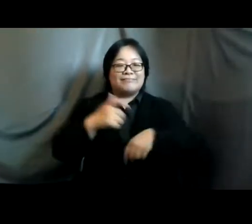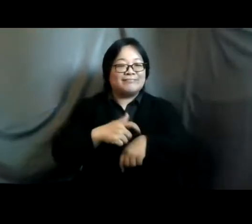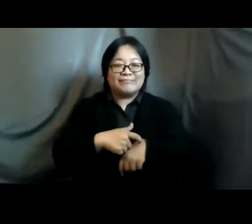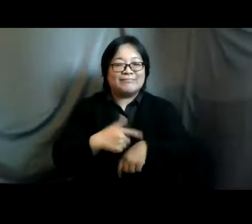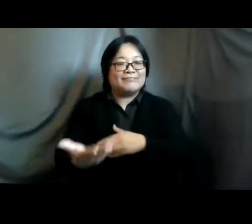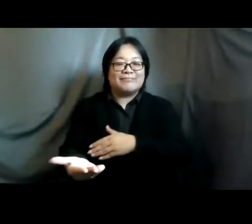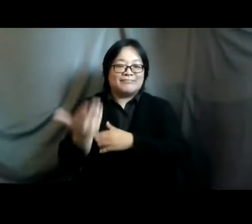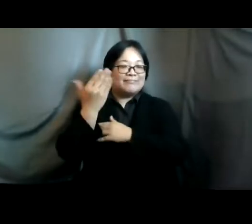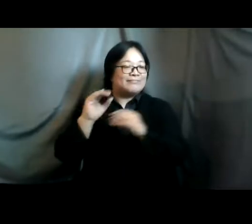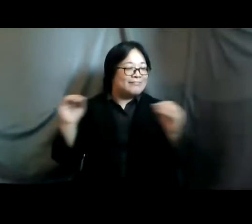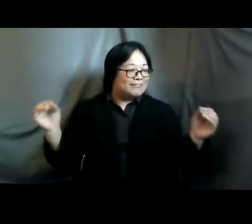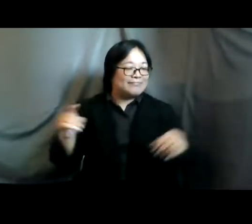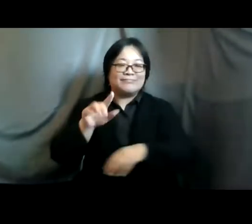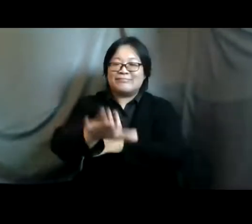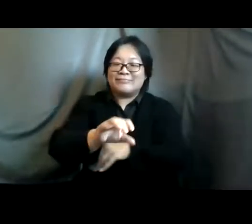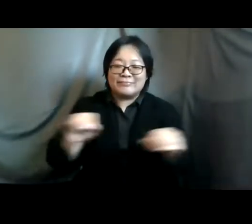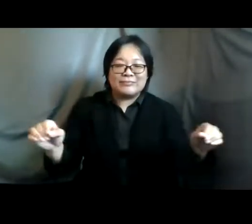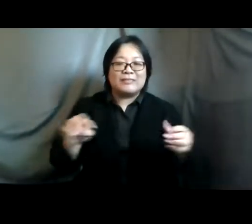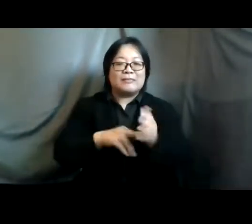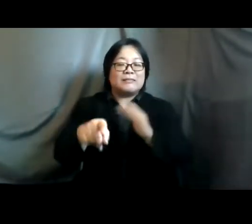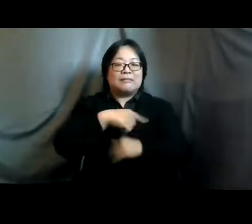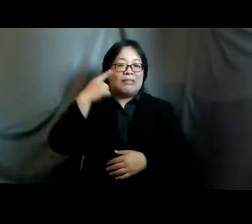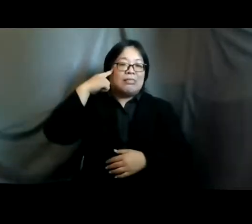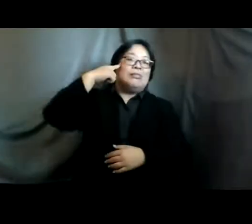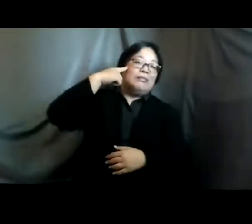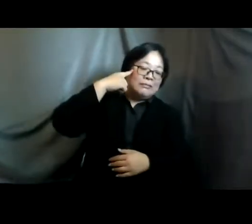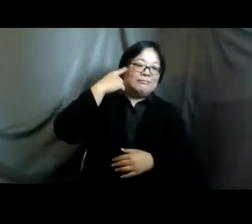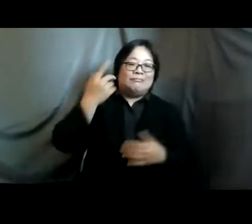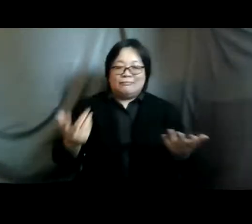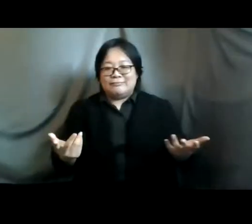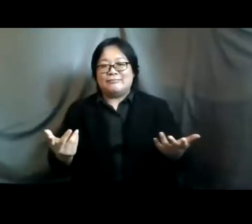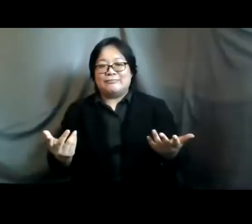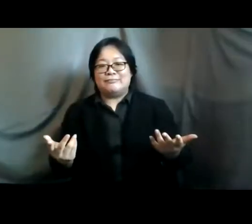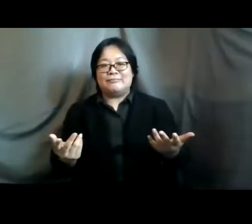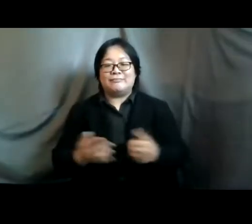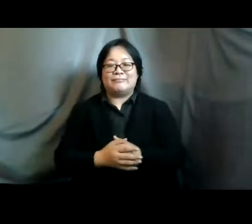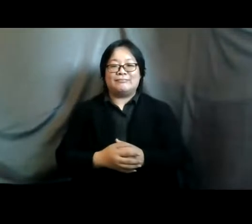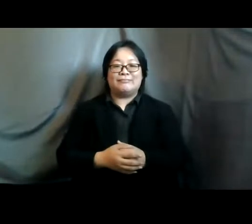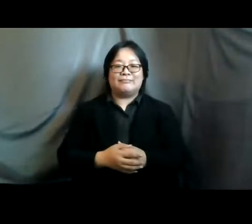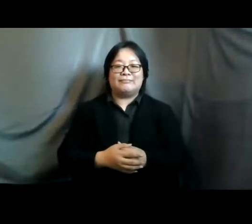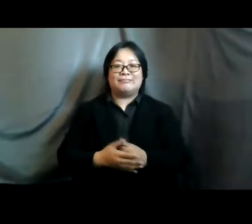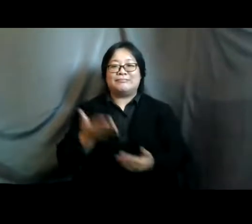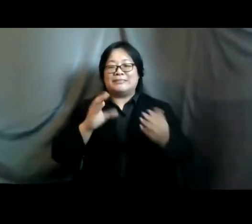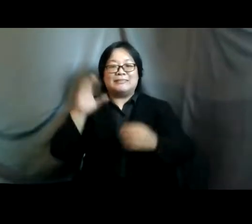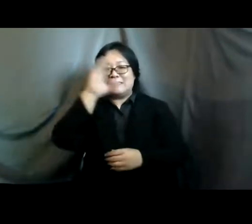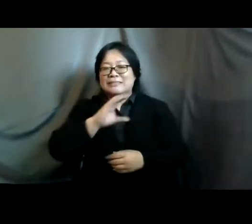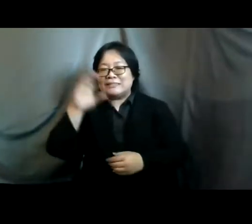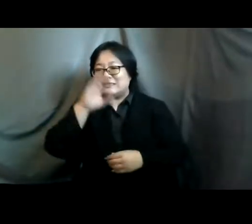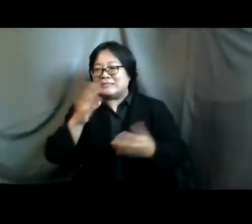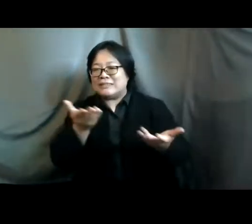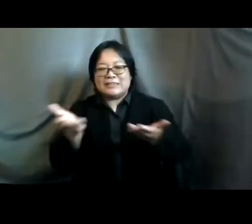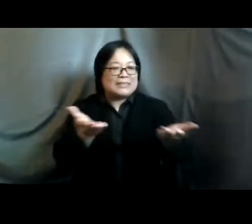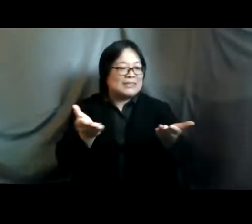and they they have been highly stigmatized so so they they might uh be yeah searching for such kind of service and